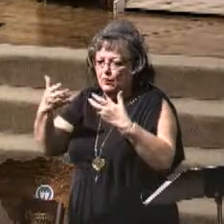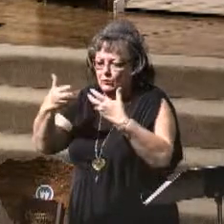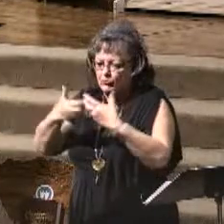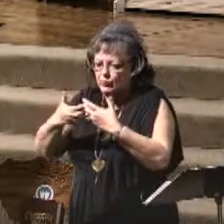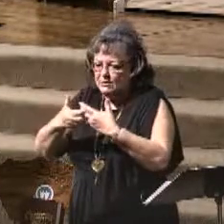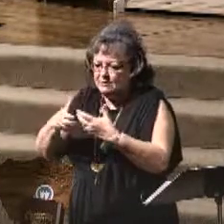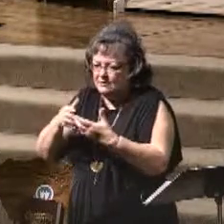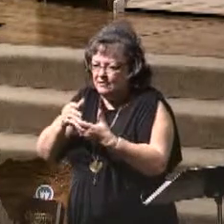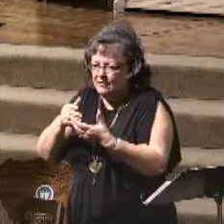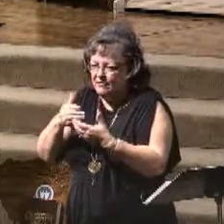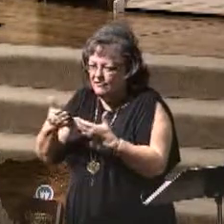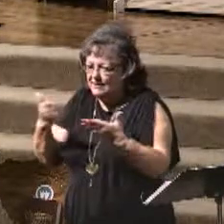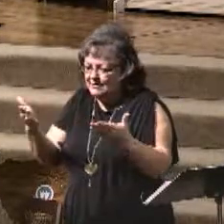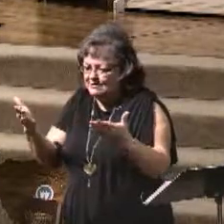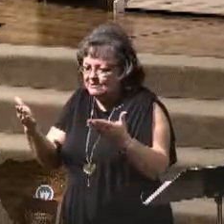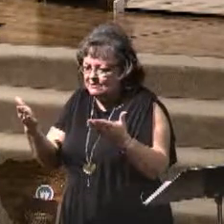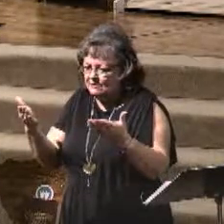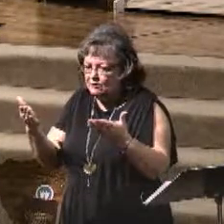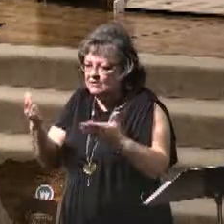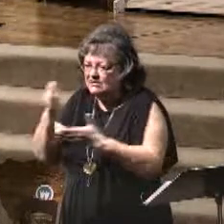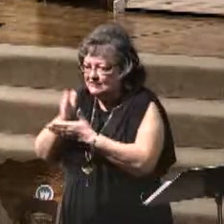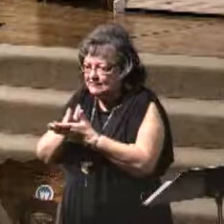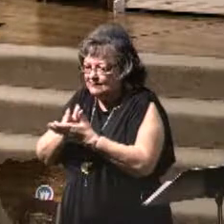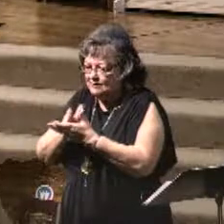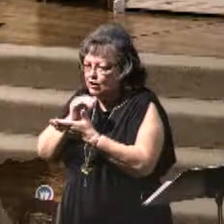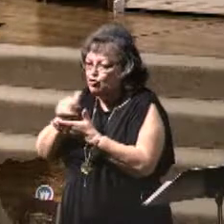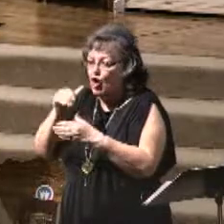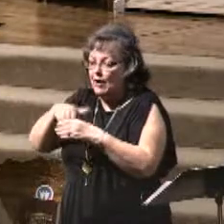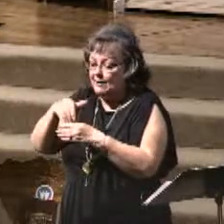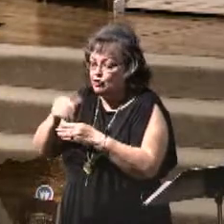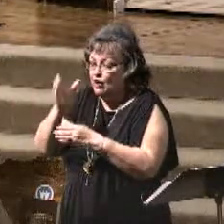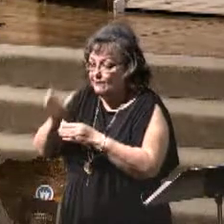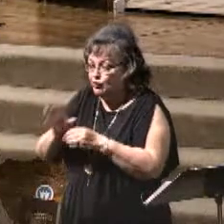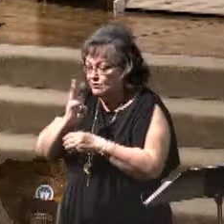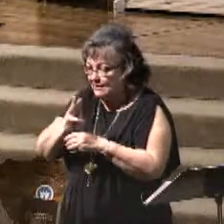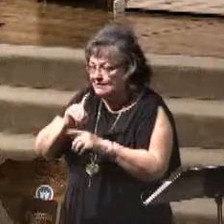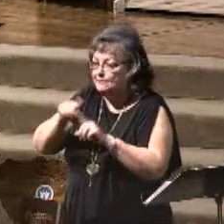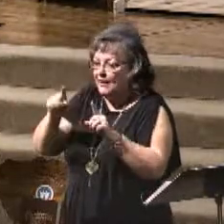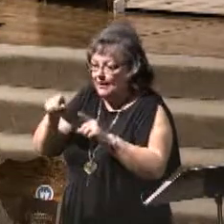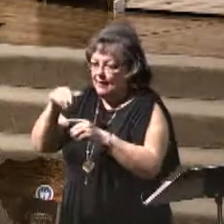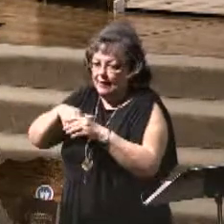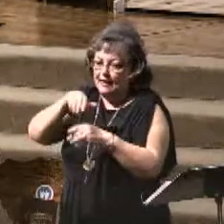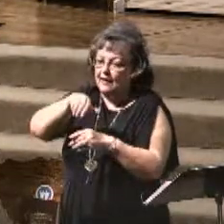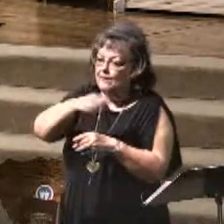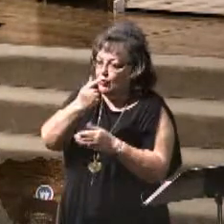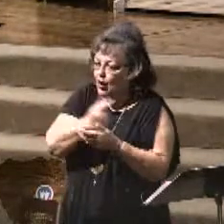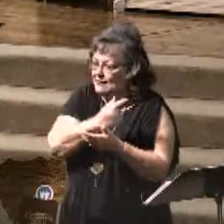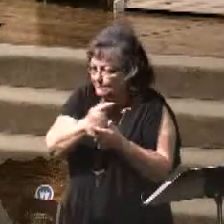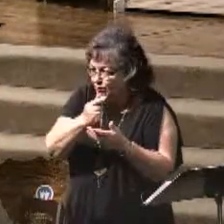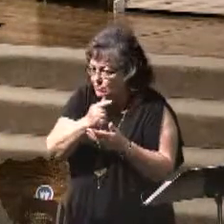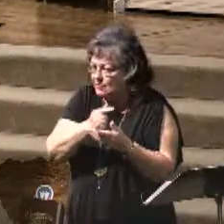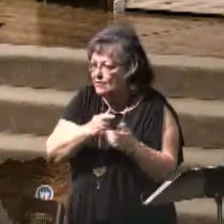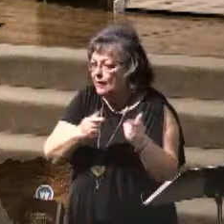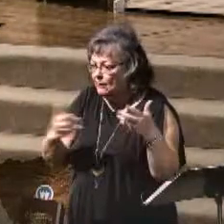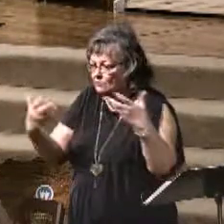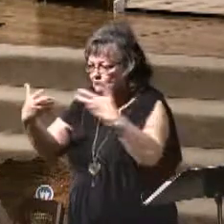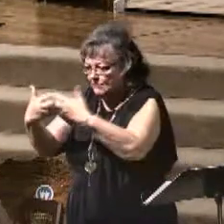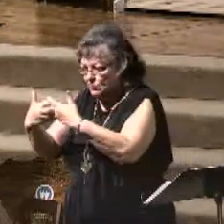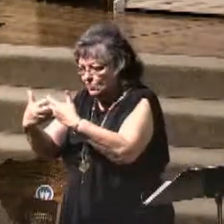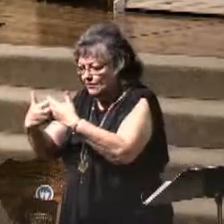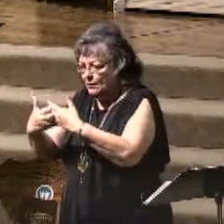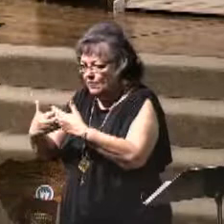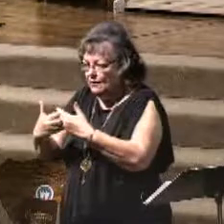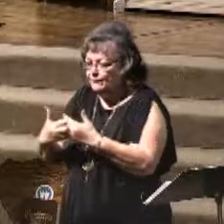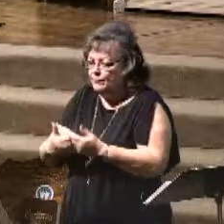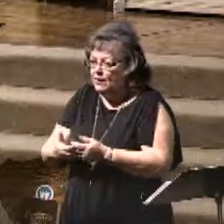in chapter 6 from these other texts. Suffice it to say, at any point, at any time, God being my witness and my helper,